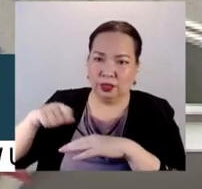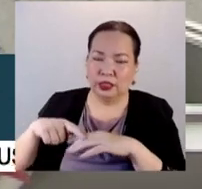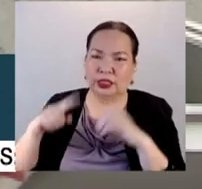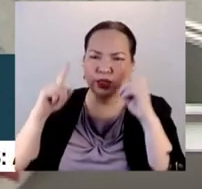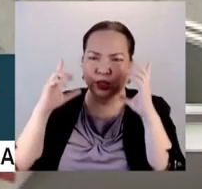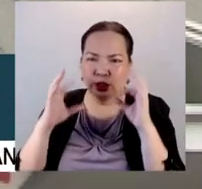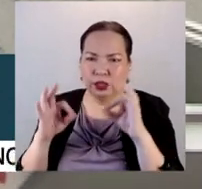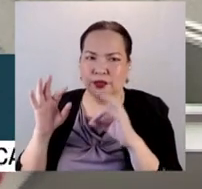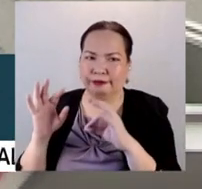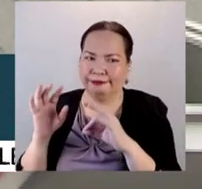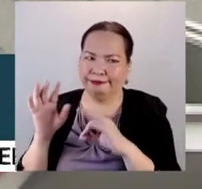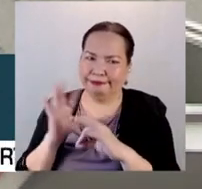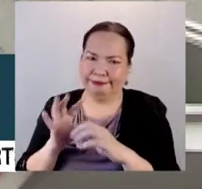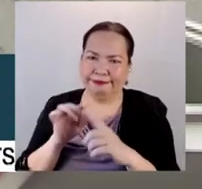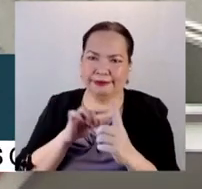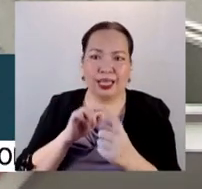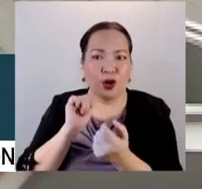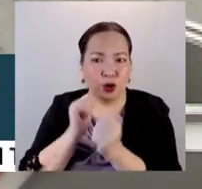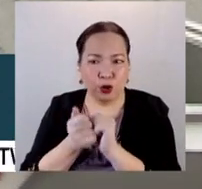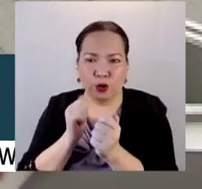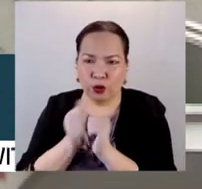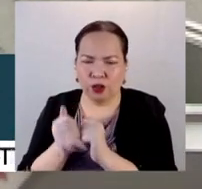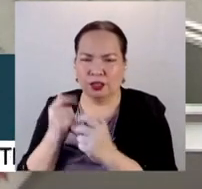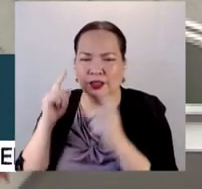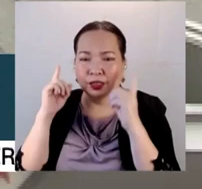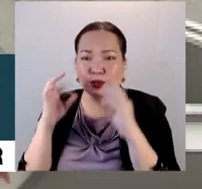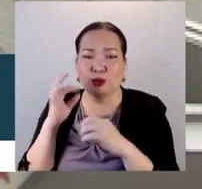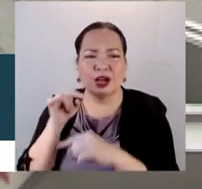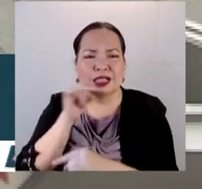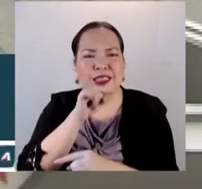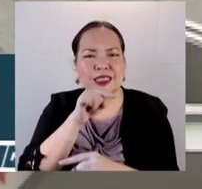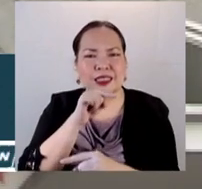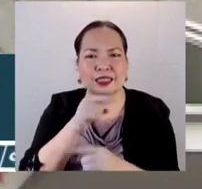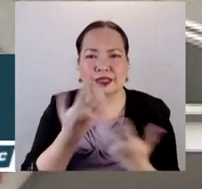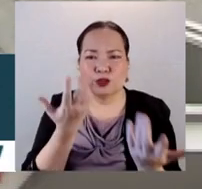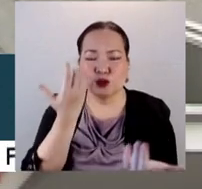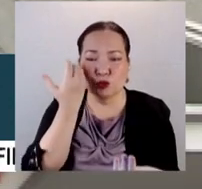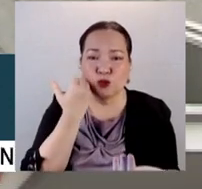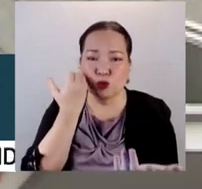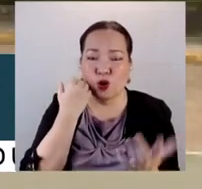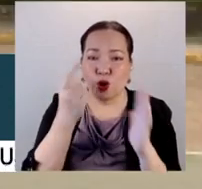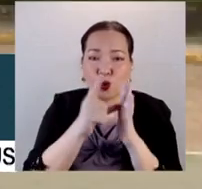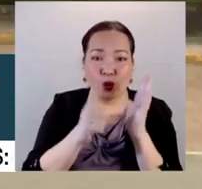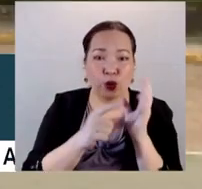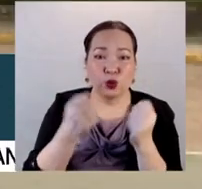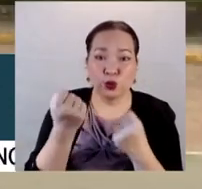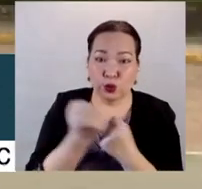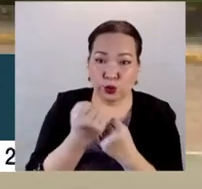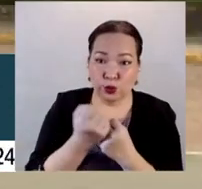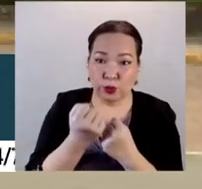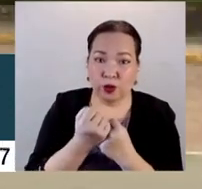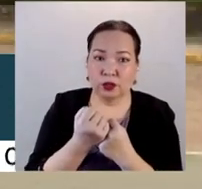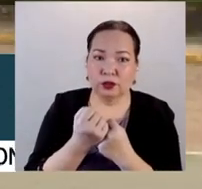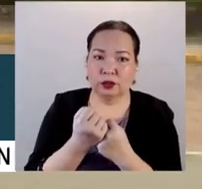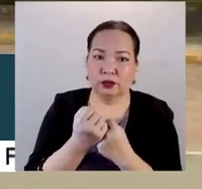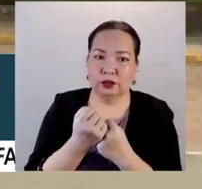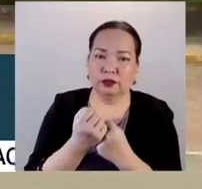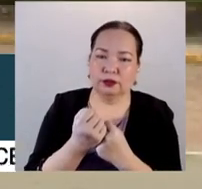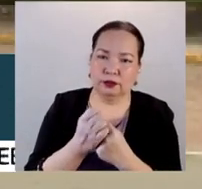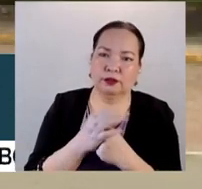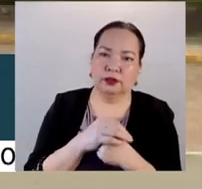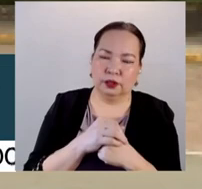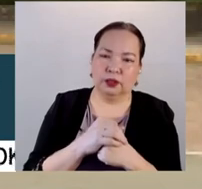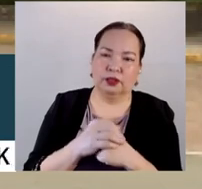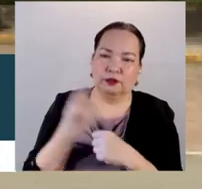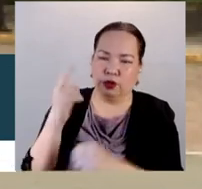from this decision to another decision, because of the absence of the law, which will plug the loopholes in Republic Act